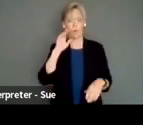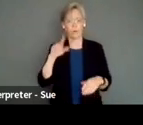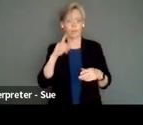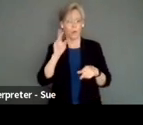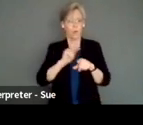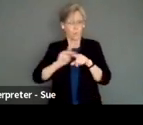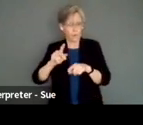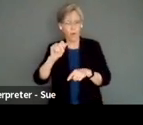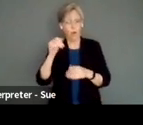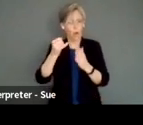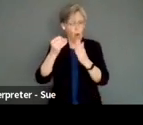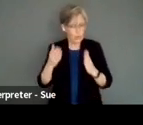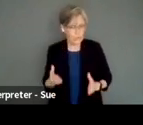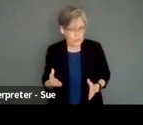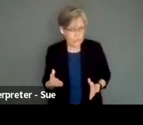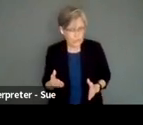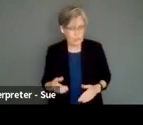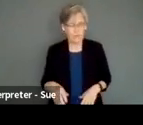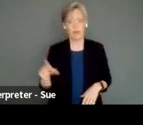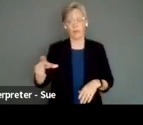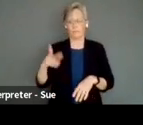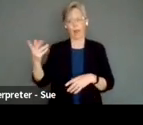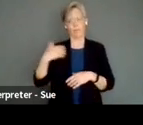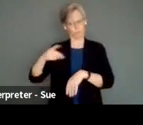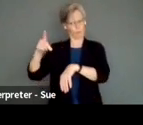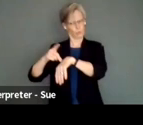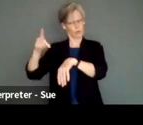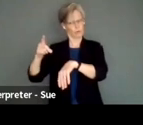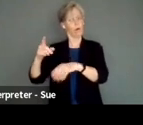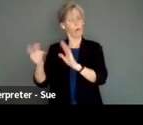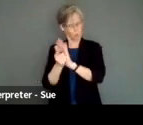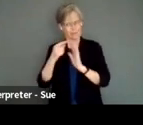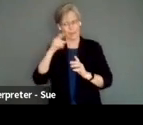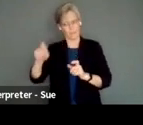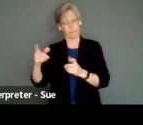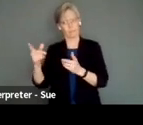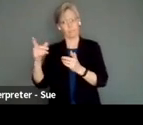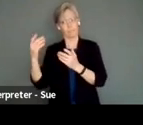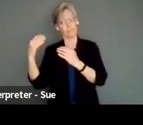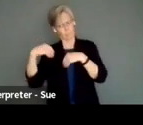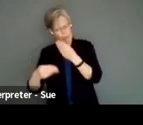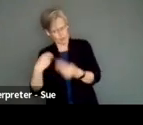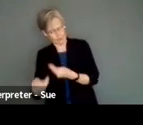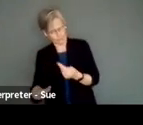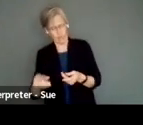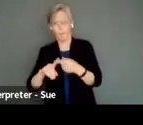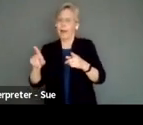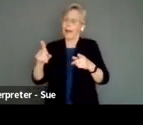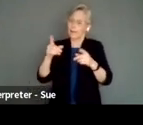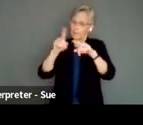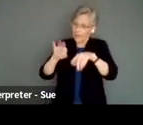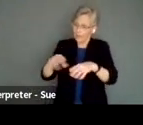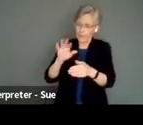artists, artists, so the legal duty to accommodate, the limits to that undue hardship, the Canadian Actors Equity Association